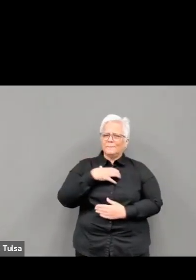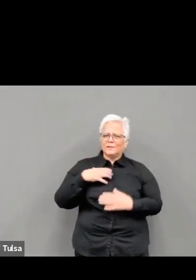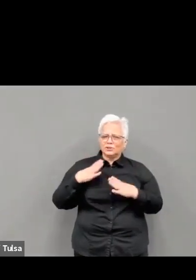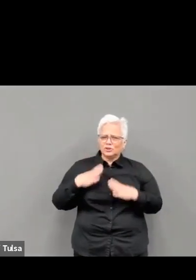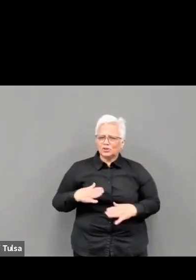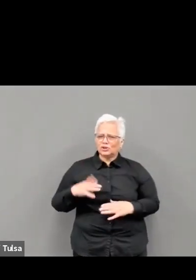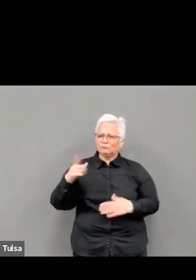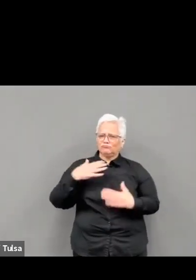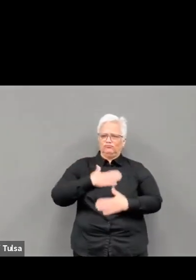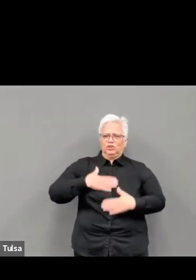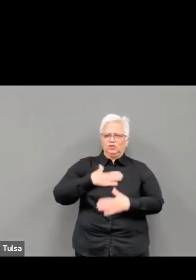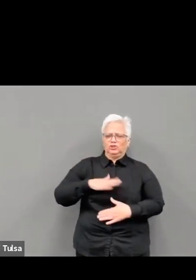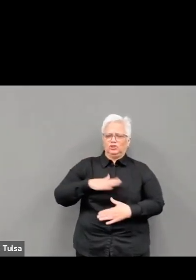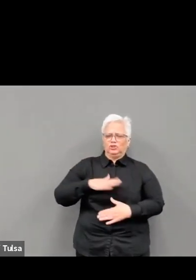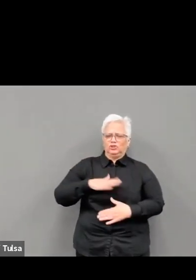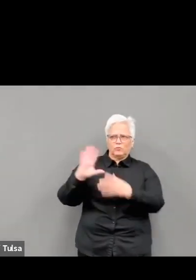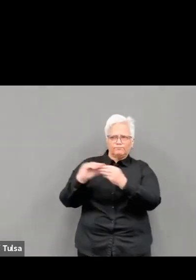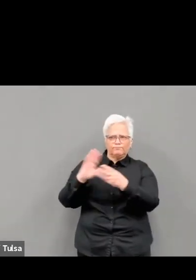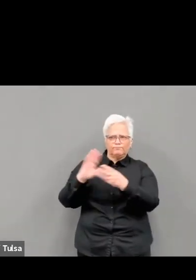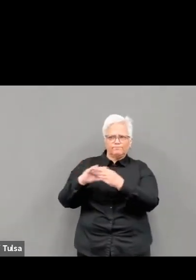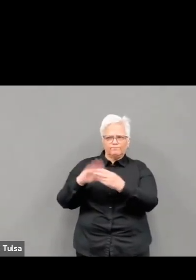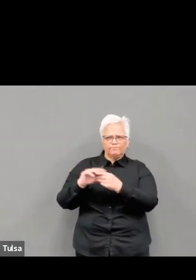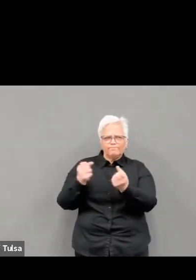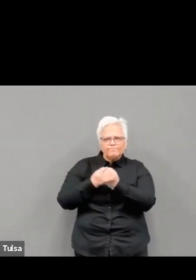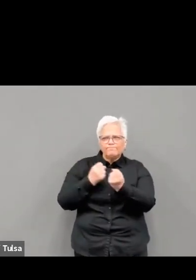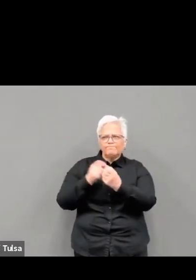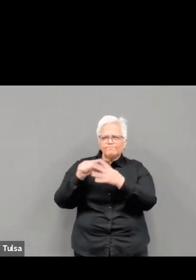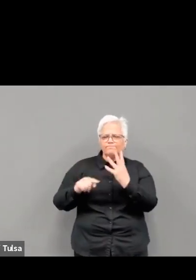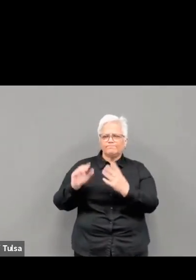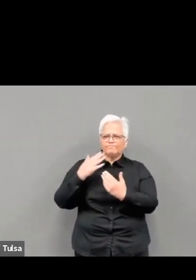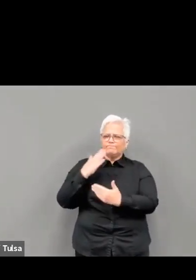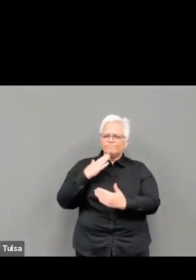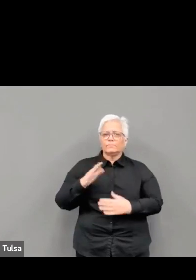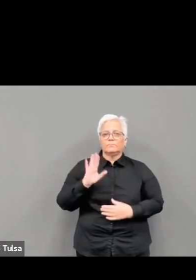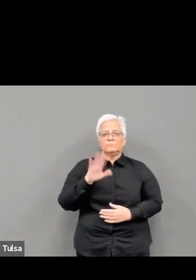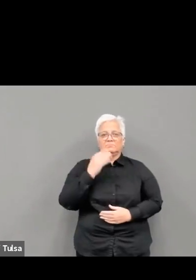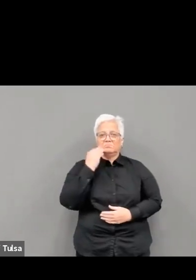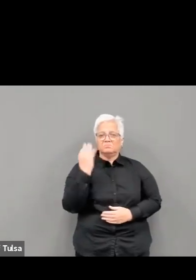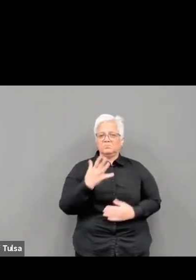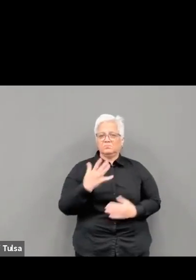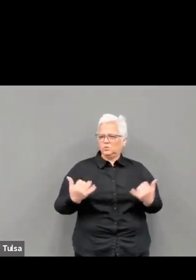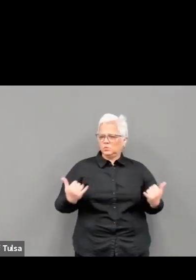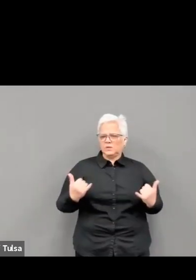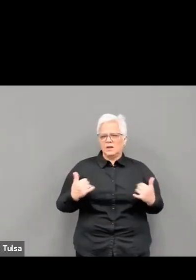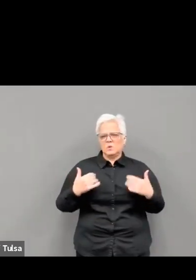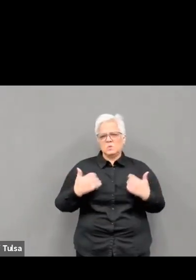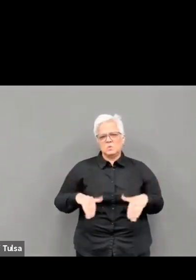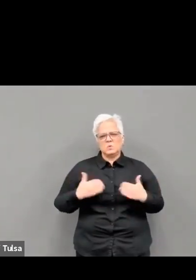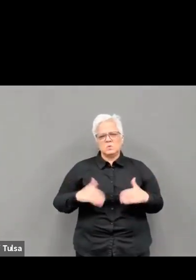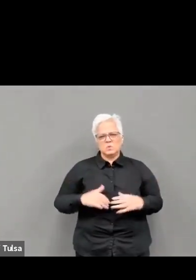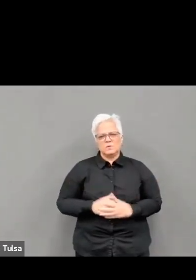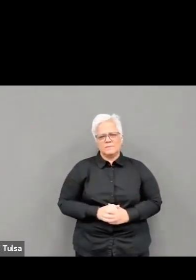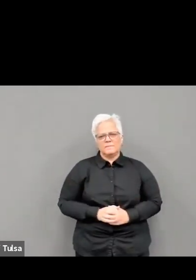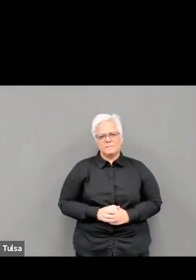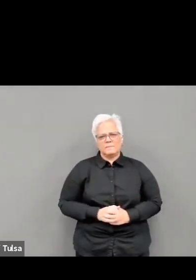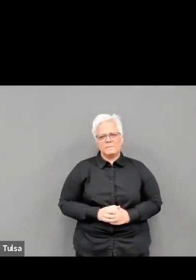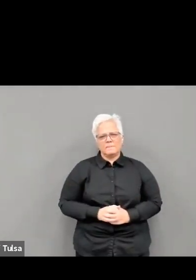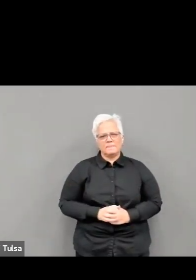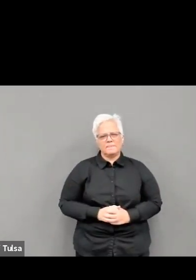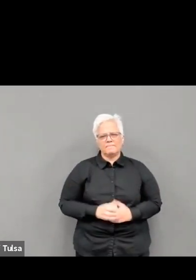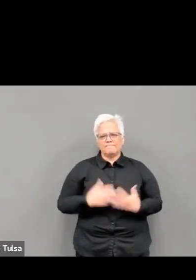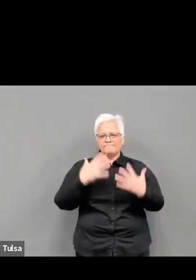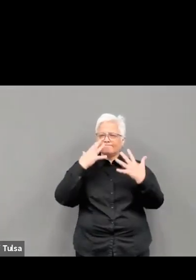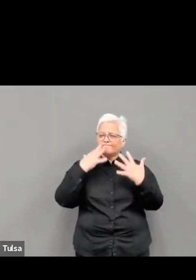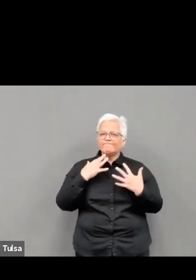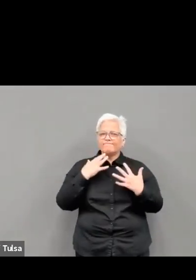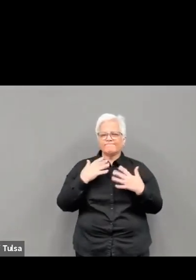remarks. Today we've come together to mark the sad milestone this month in Oklahoma of our first death